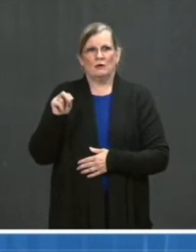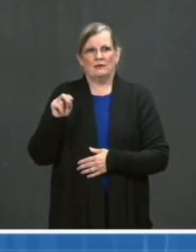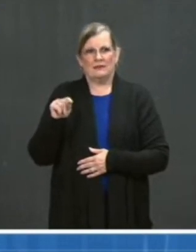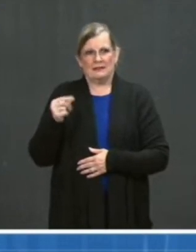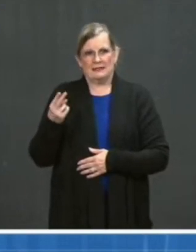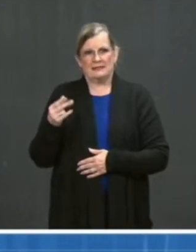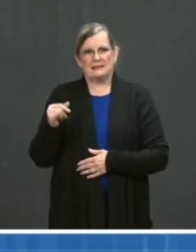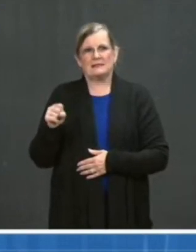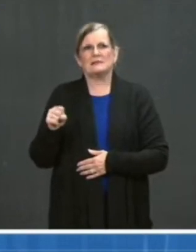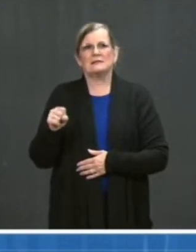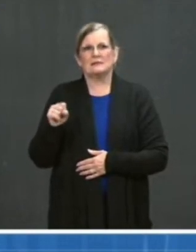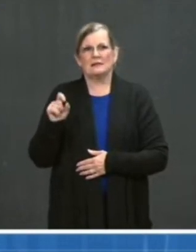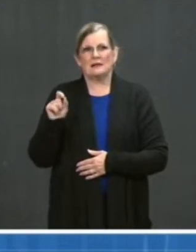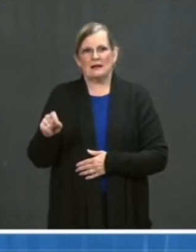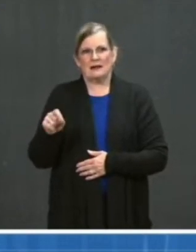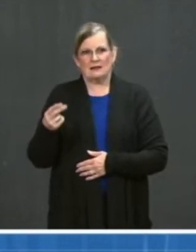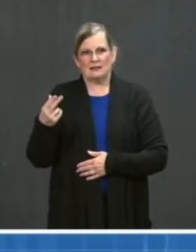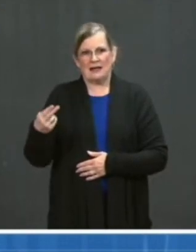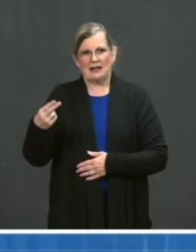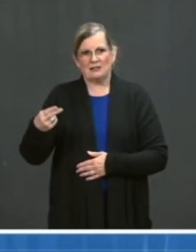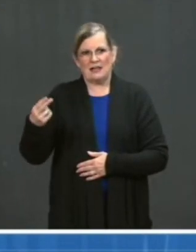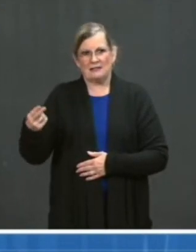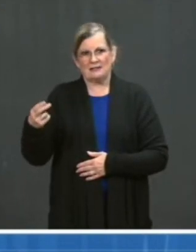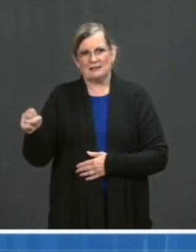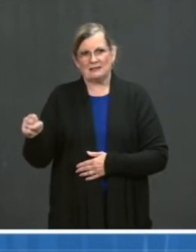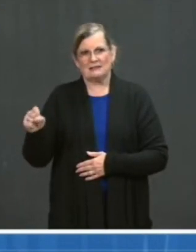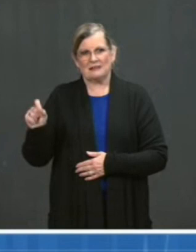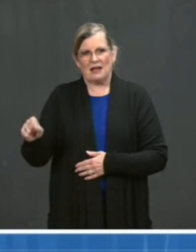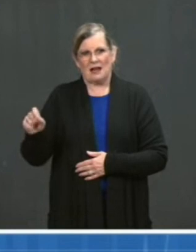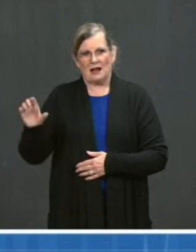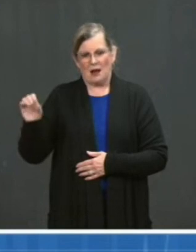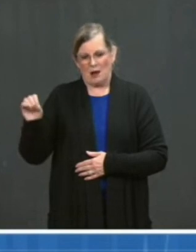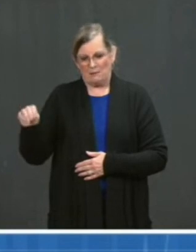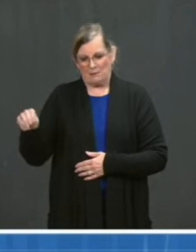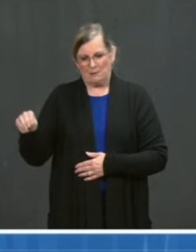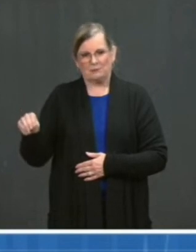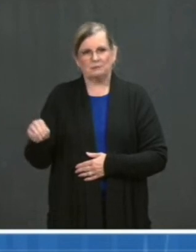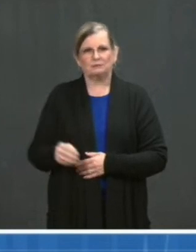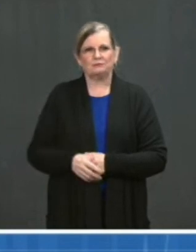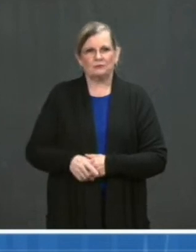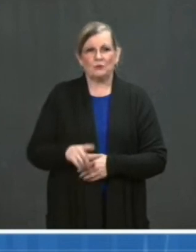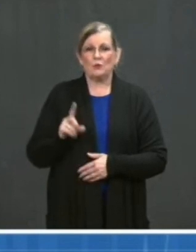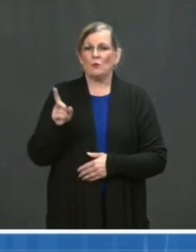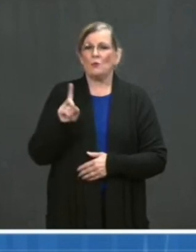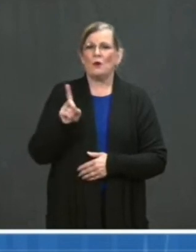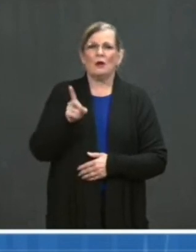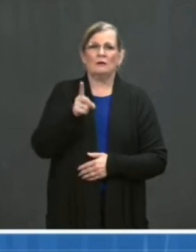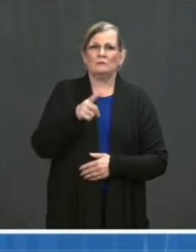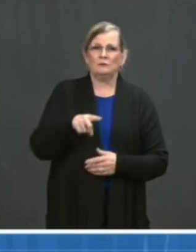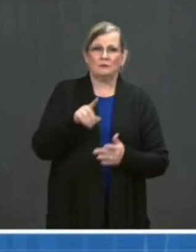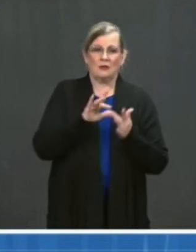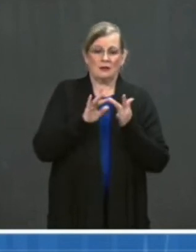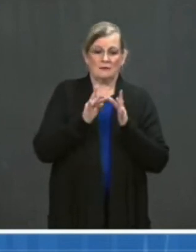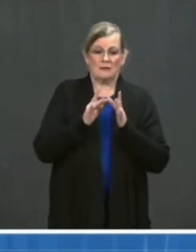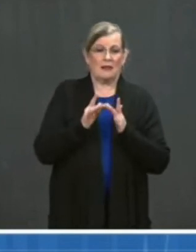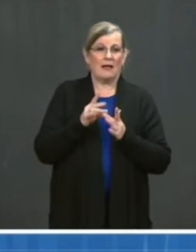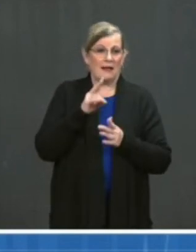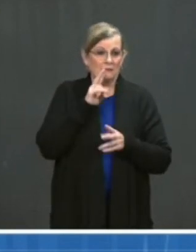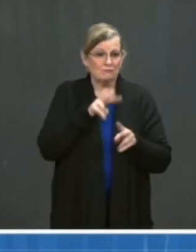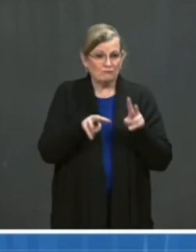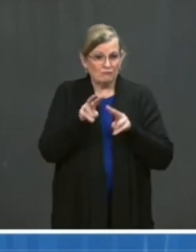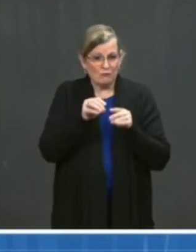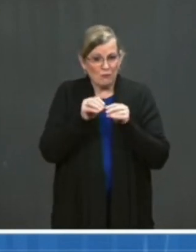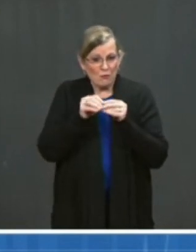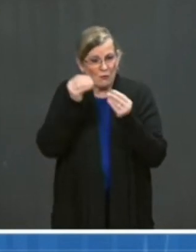And finally, I'll just say this in closing. You know, this has been a long, hard year for all of us. But despite the suffering that COVID has